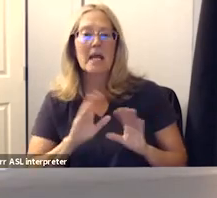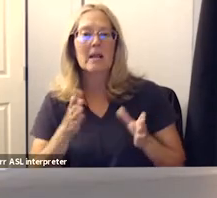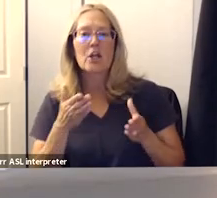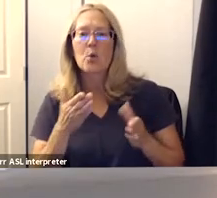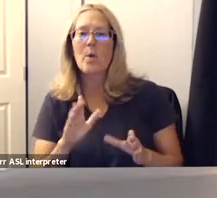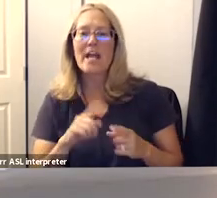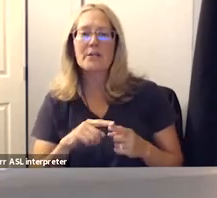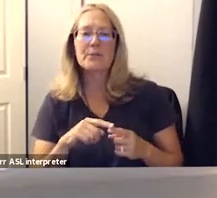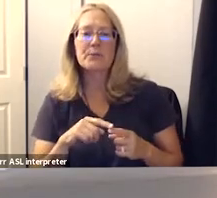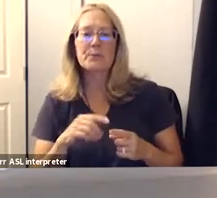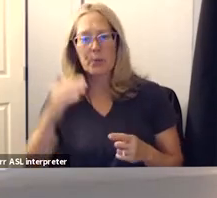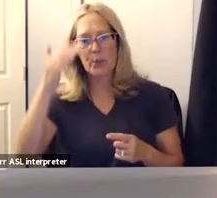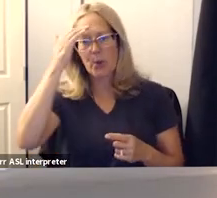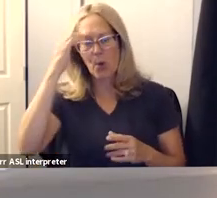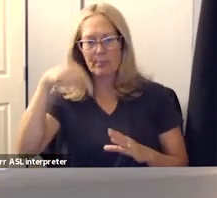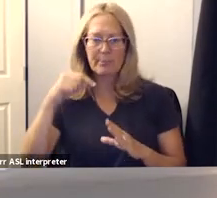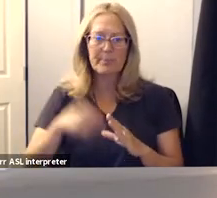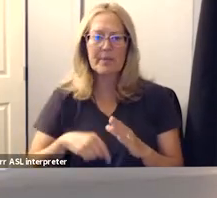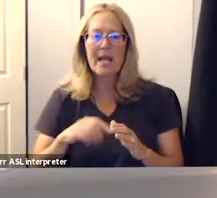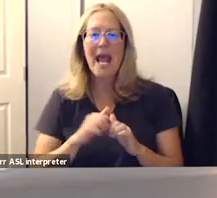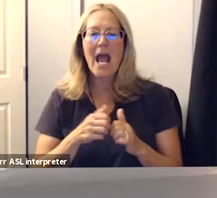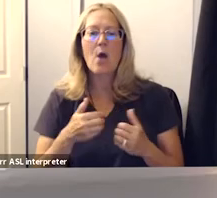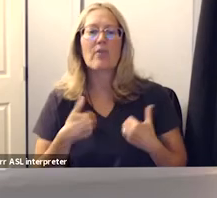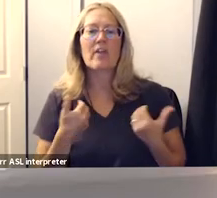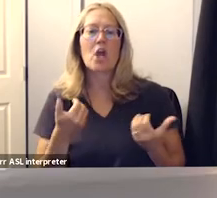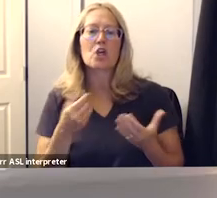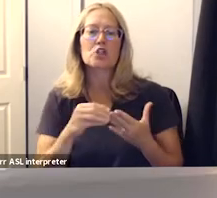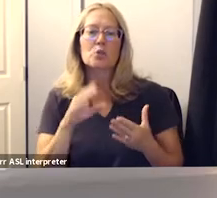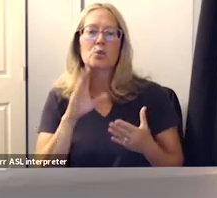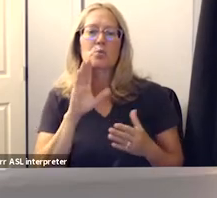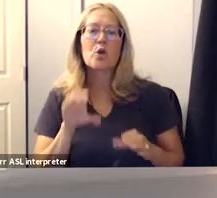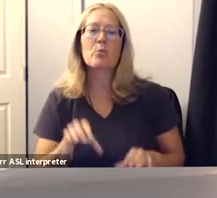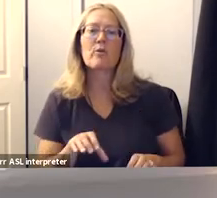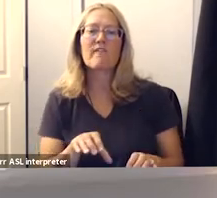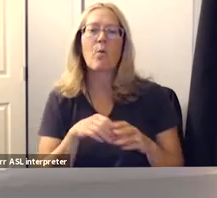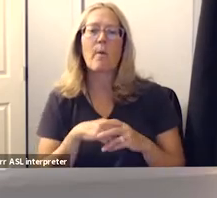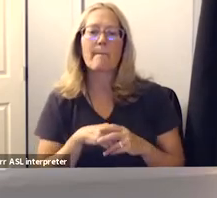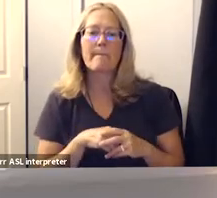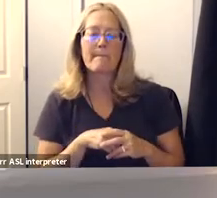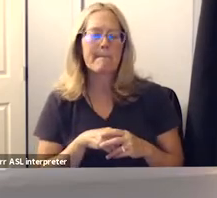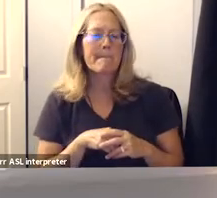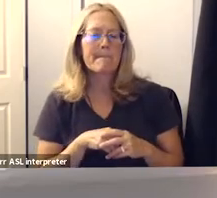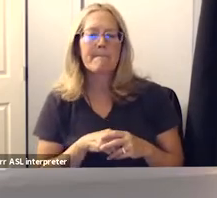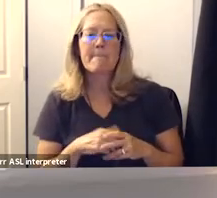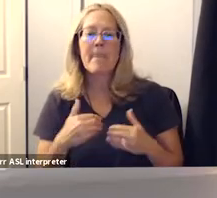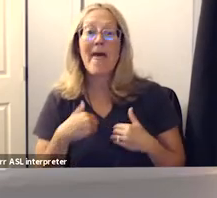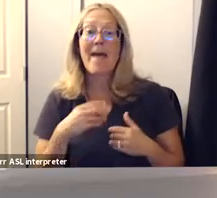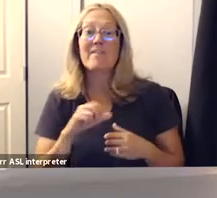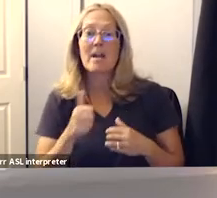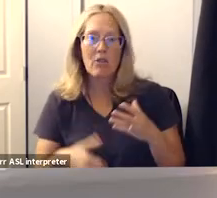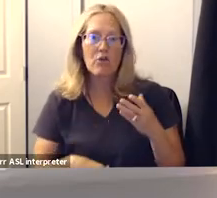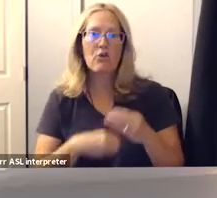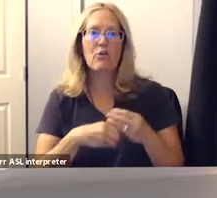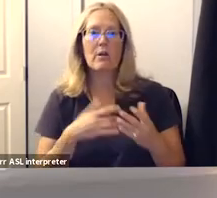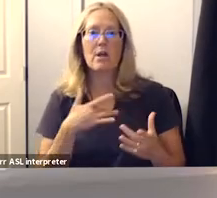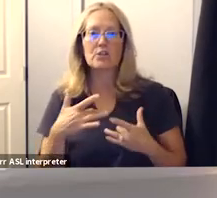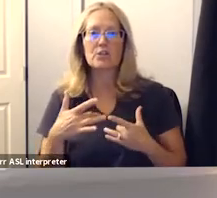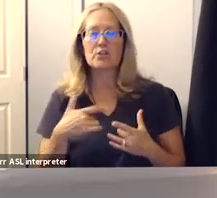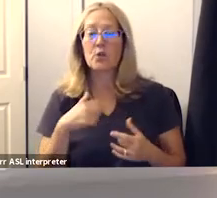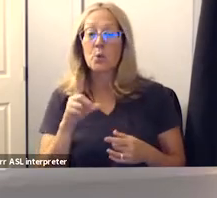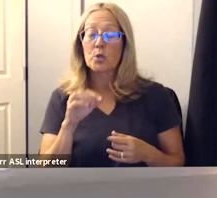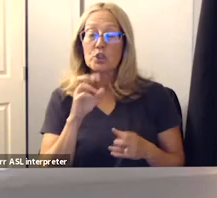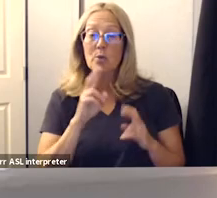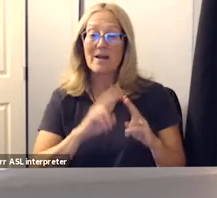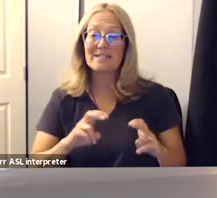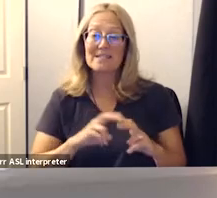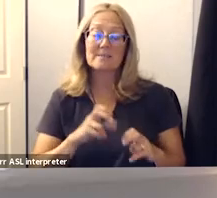of knowing how these younger students are performing i have another concern which is that we do these assessments